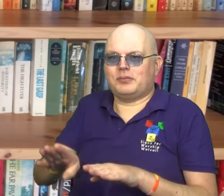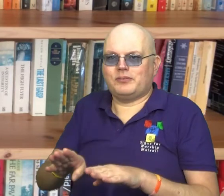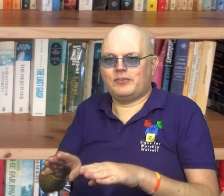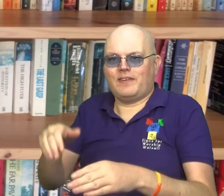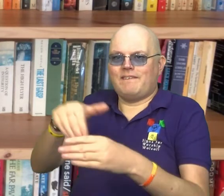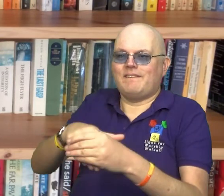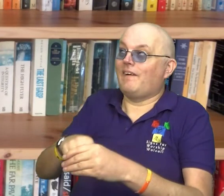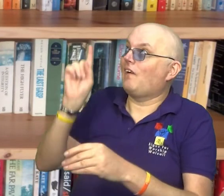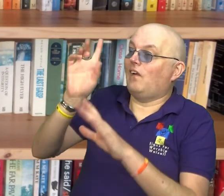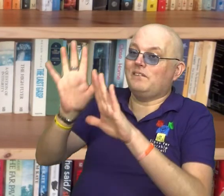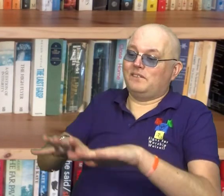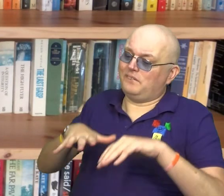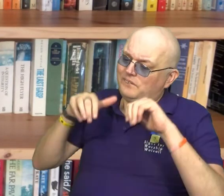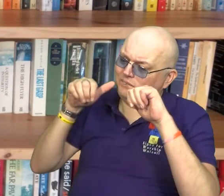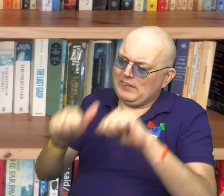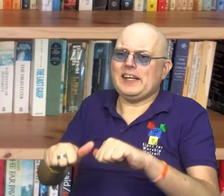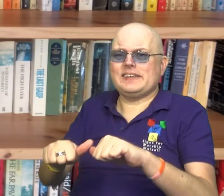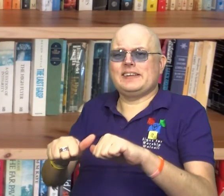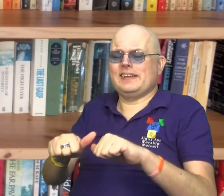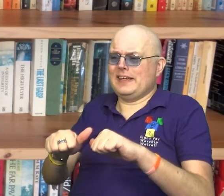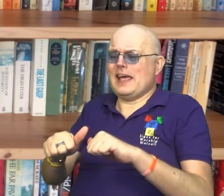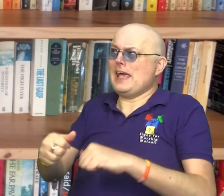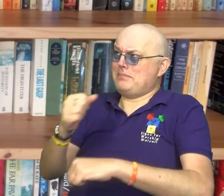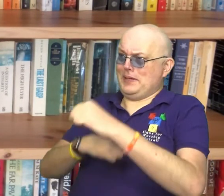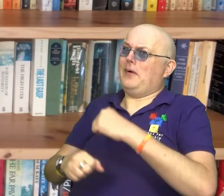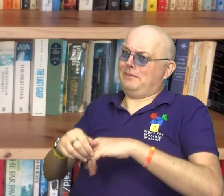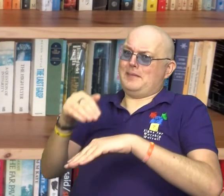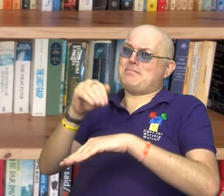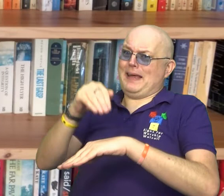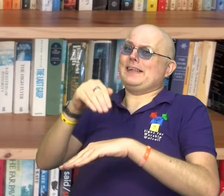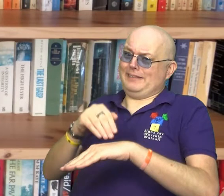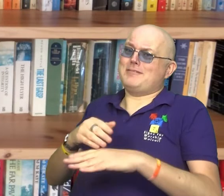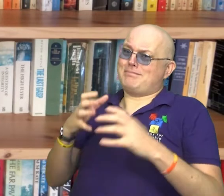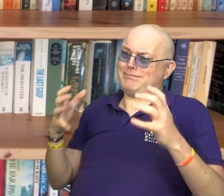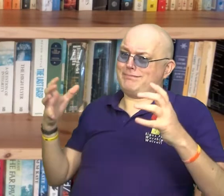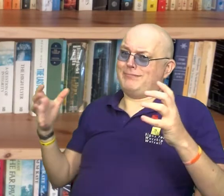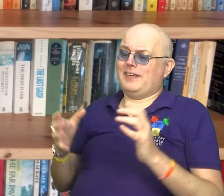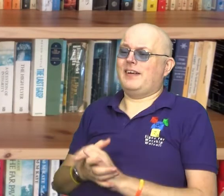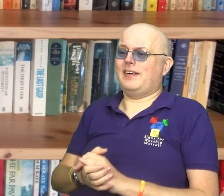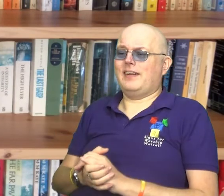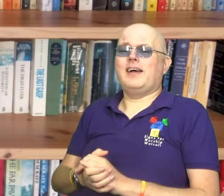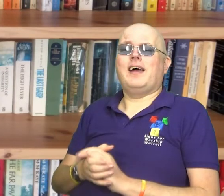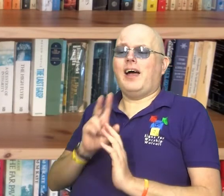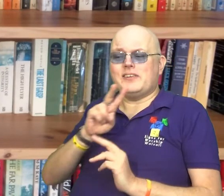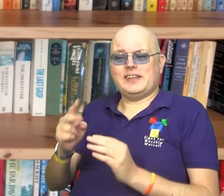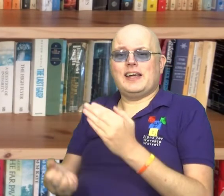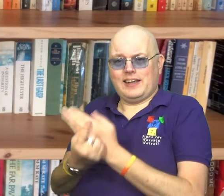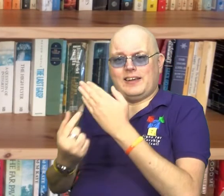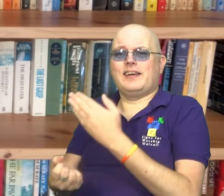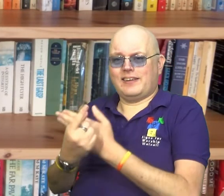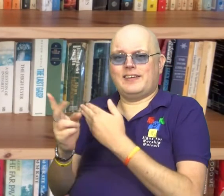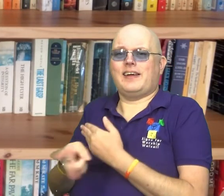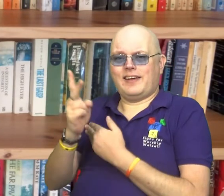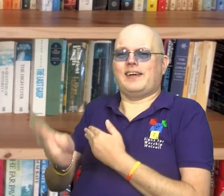that step of faith, God blesses what we have done and it becomes really effective. I've seen that happen time